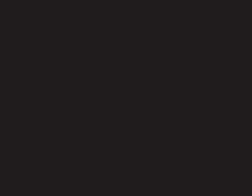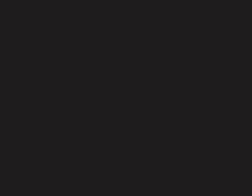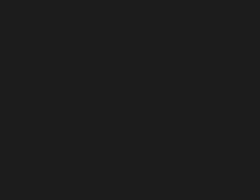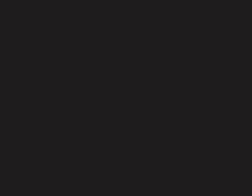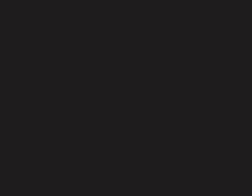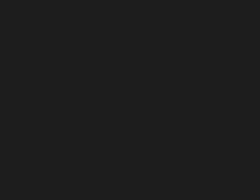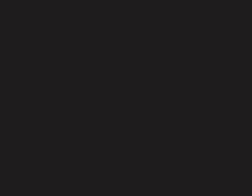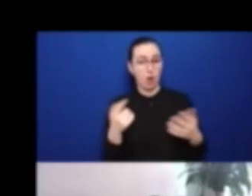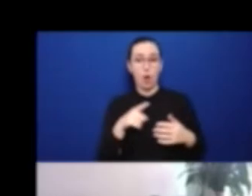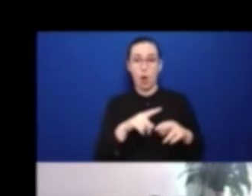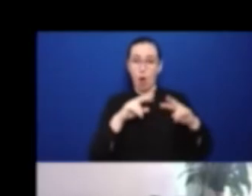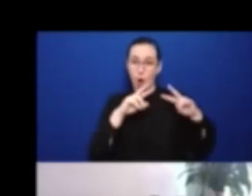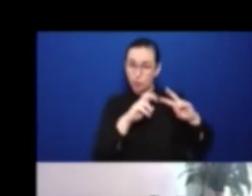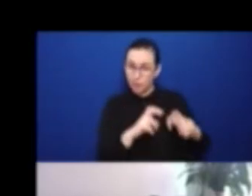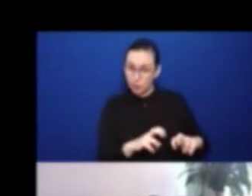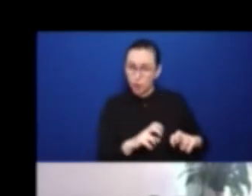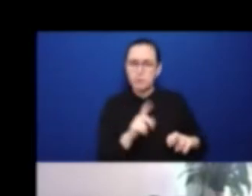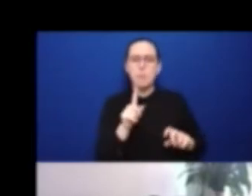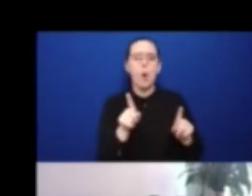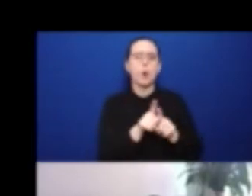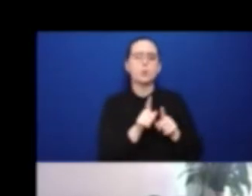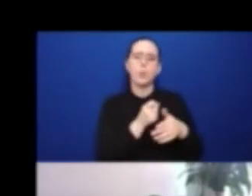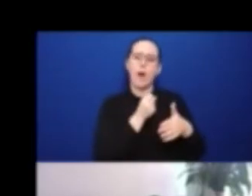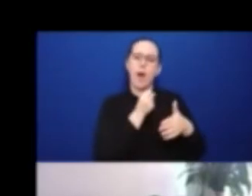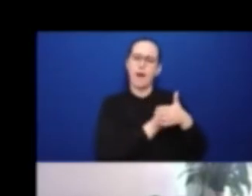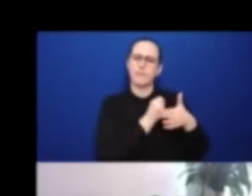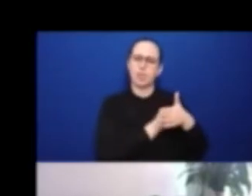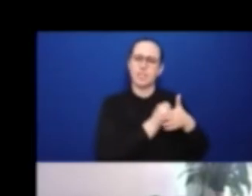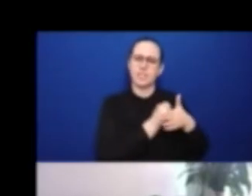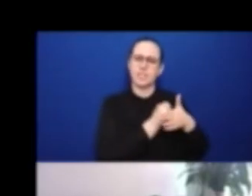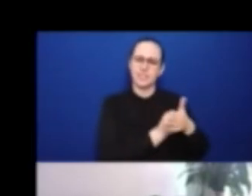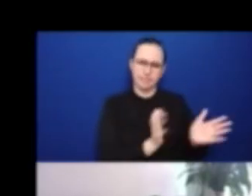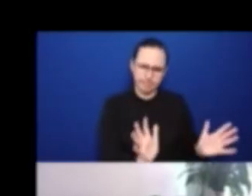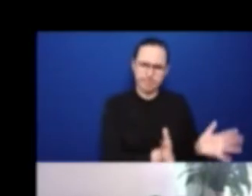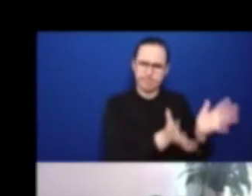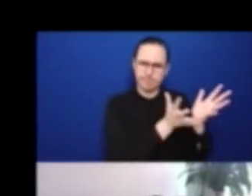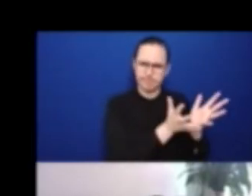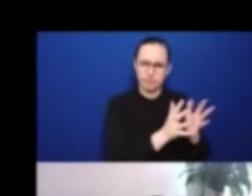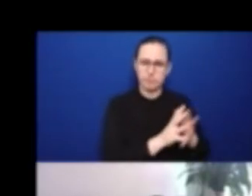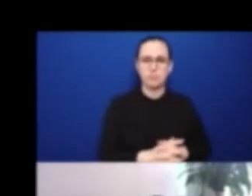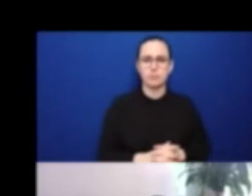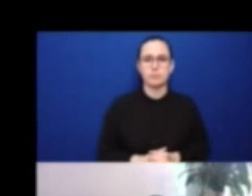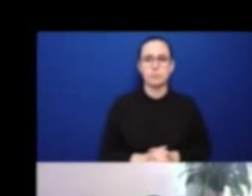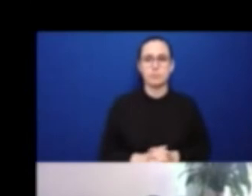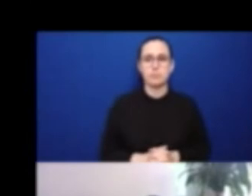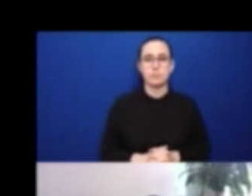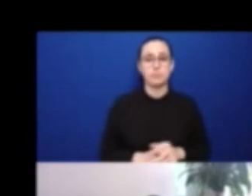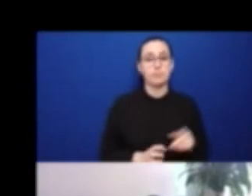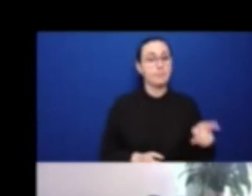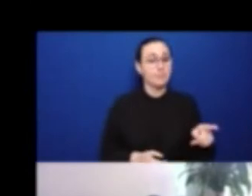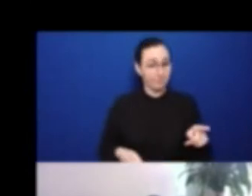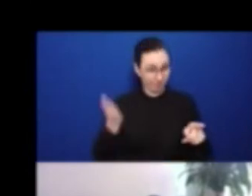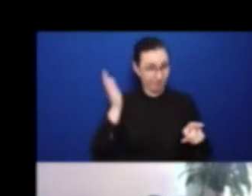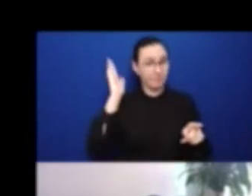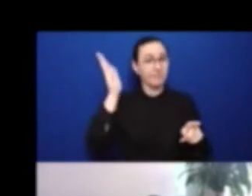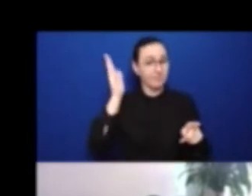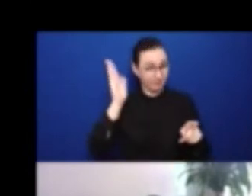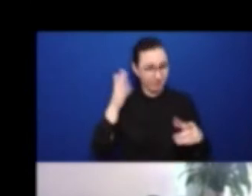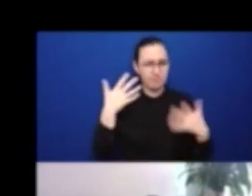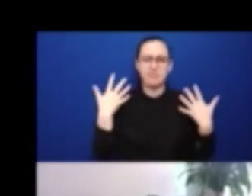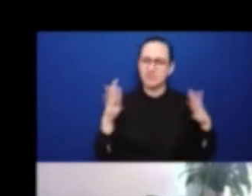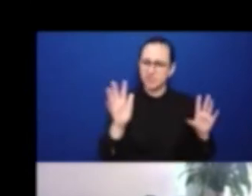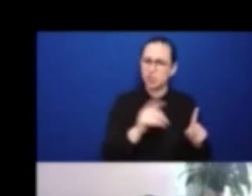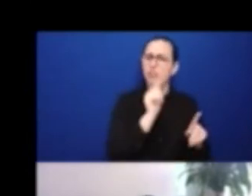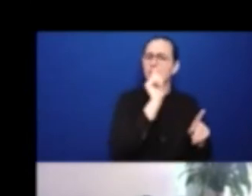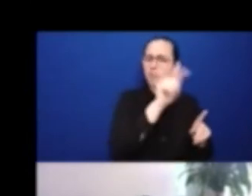spoken at two UN conferences of the state's party side events, and has met with the CRPD